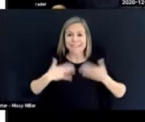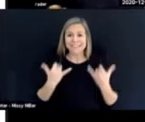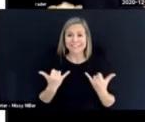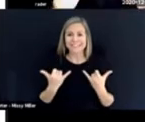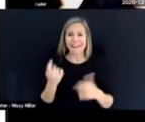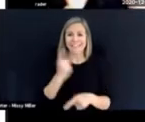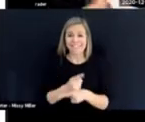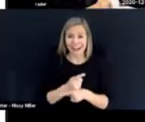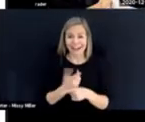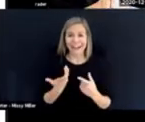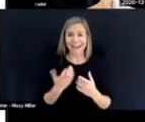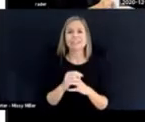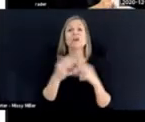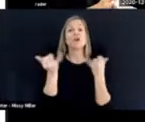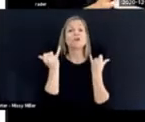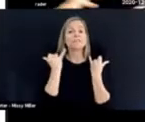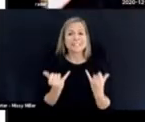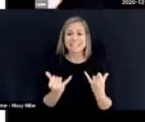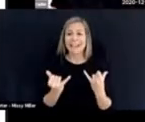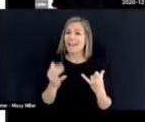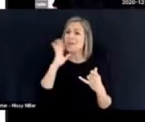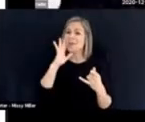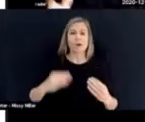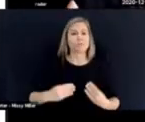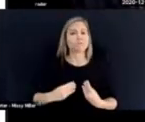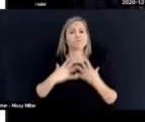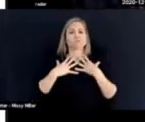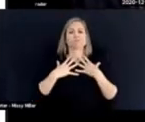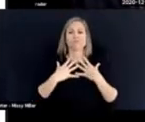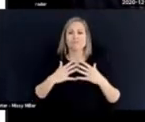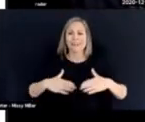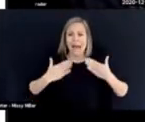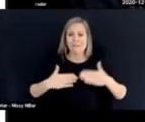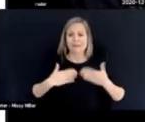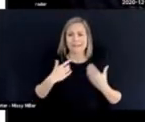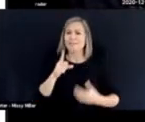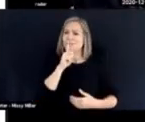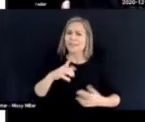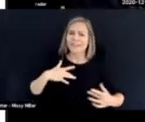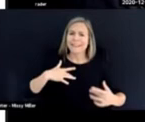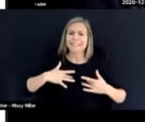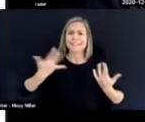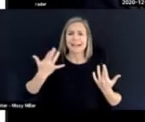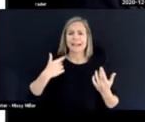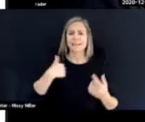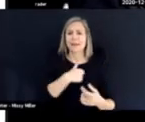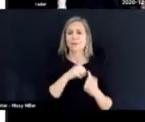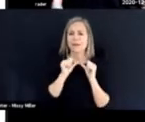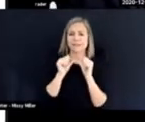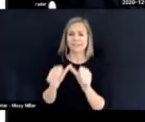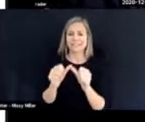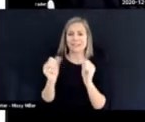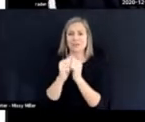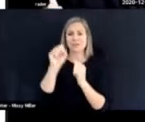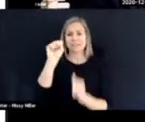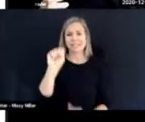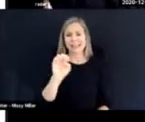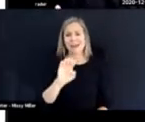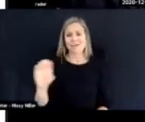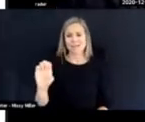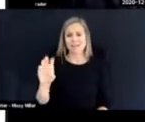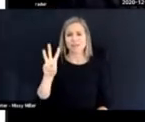around here, right? And so today you are going to be full of happiness as we are so excited to continue with our Southeast